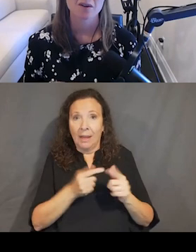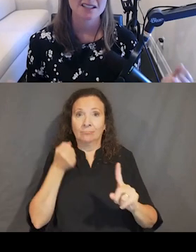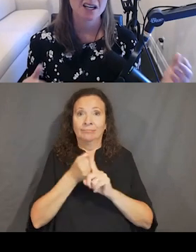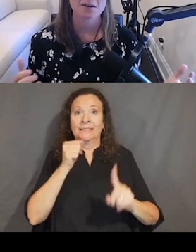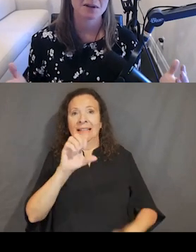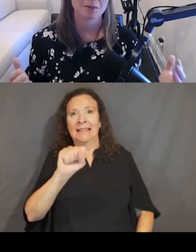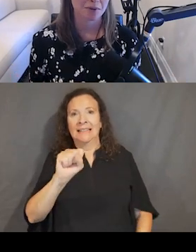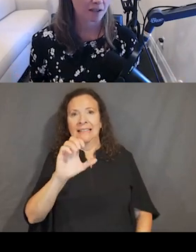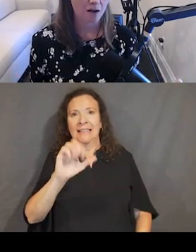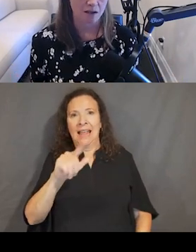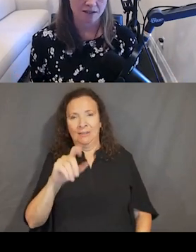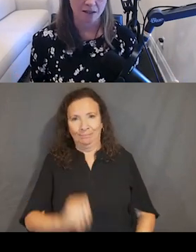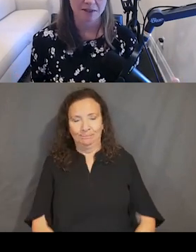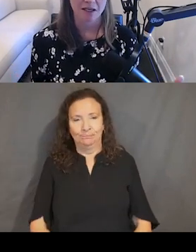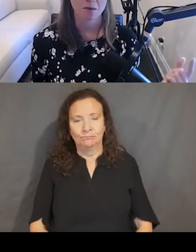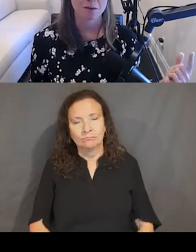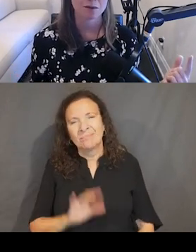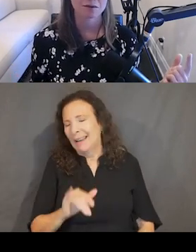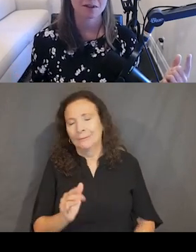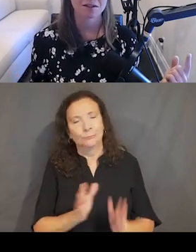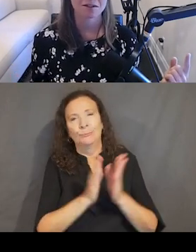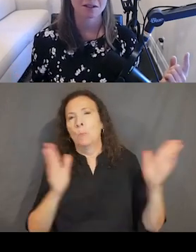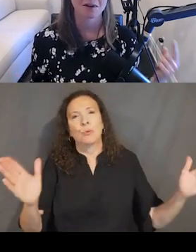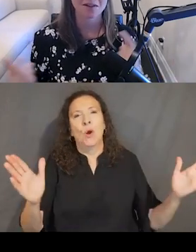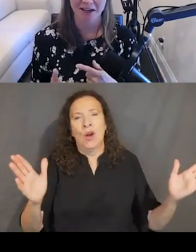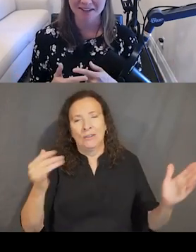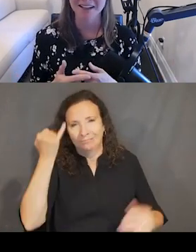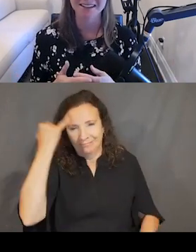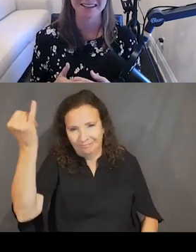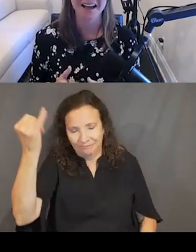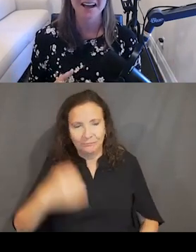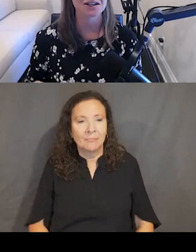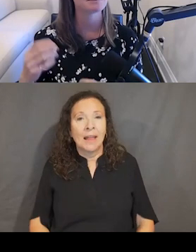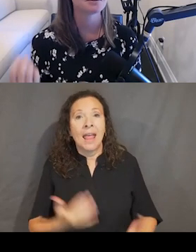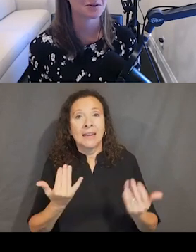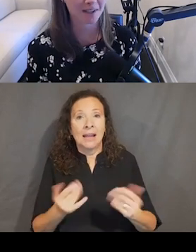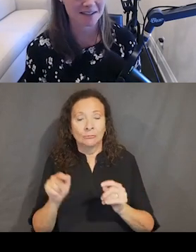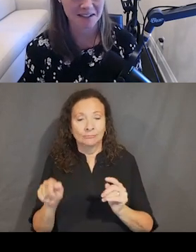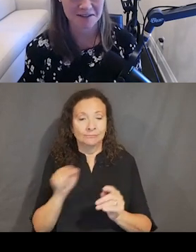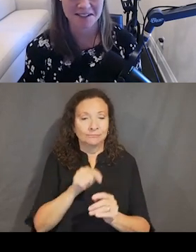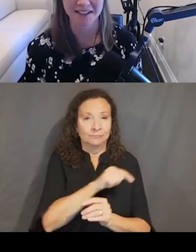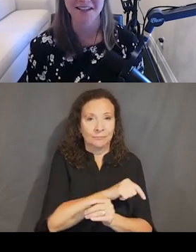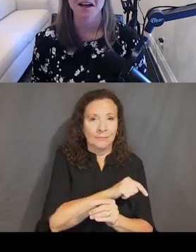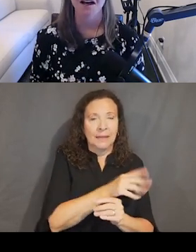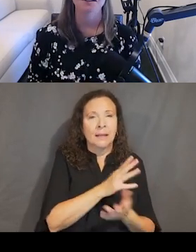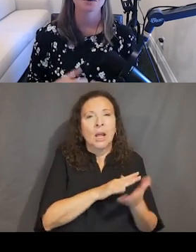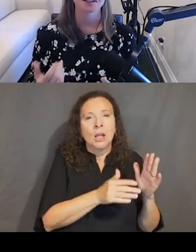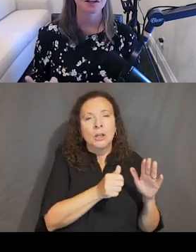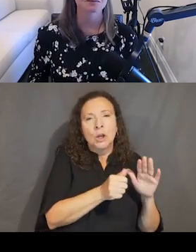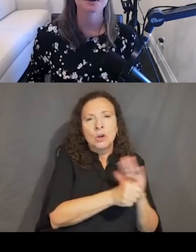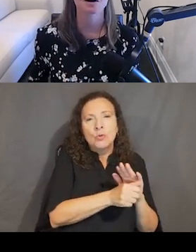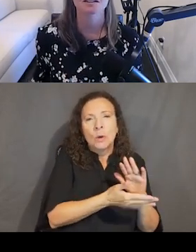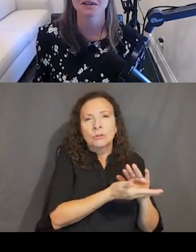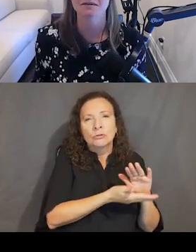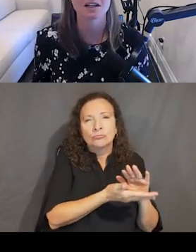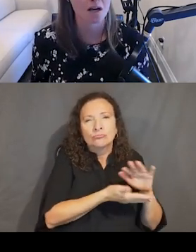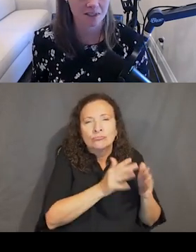So that's kind of a bit of a broad concept. And I want to move to the extreme other end and talk about nuance of design. So we're going to